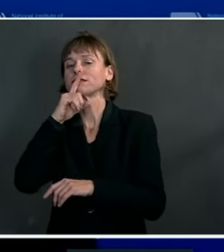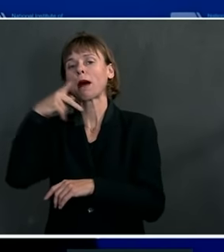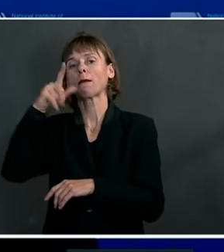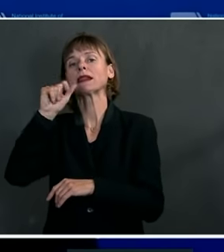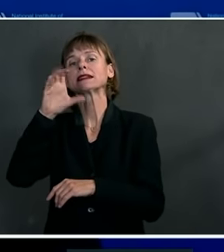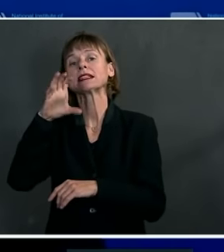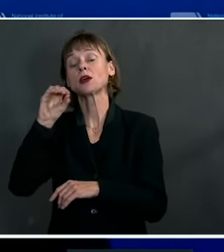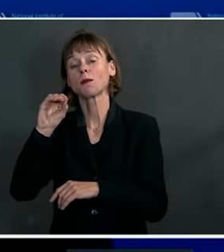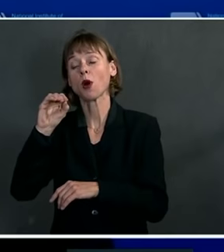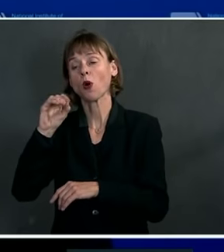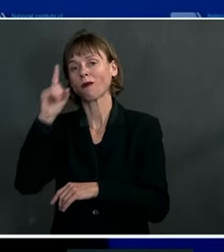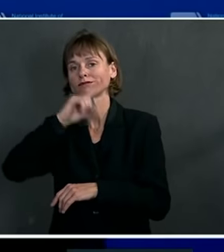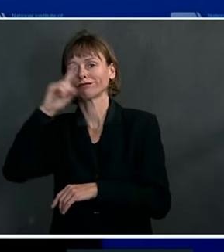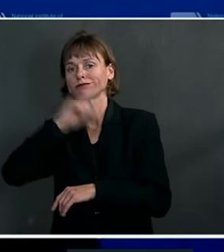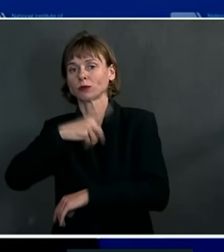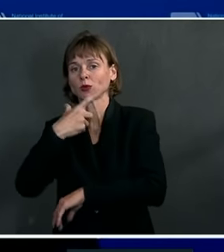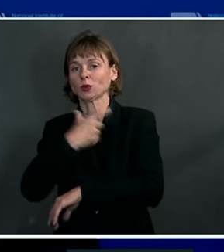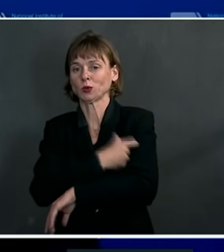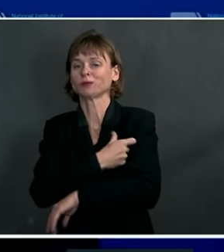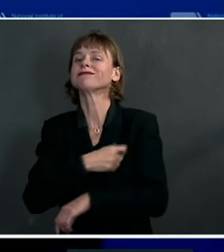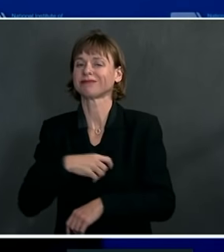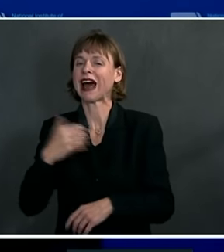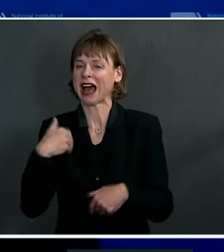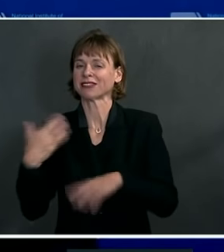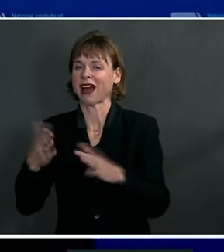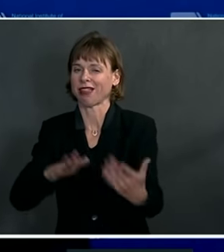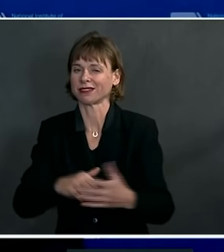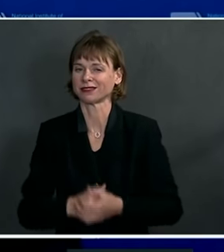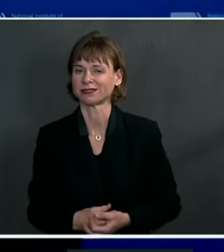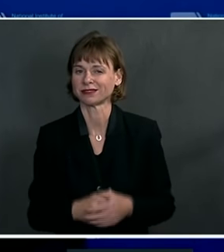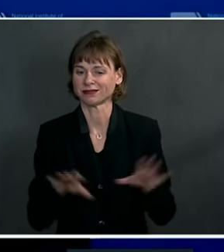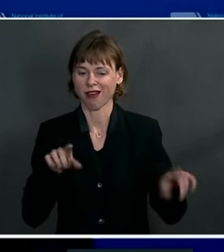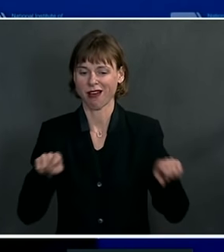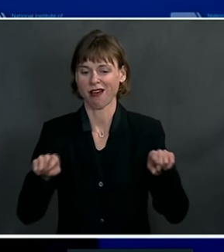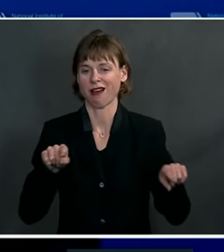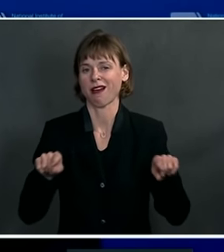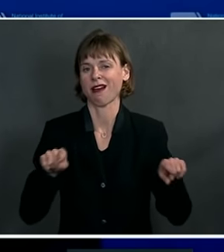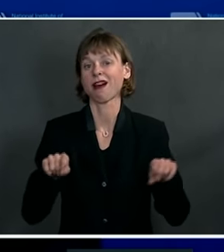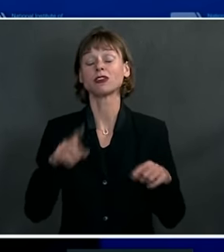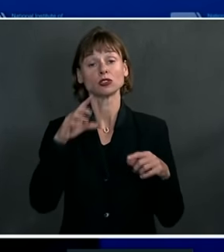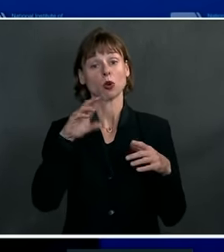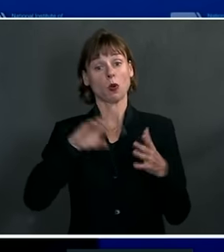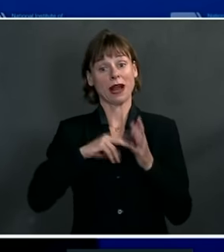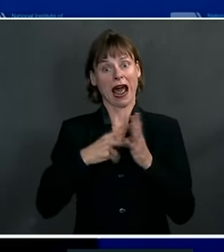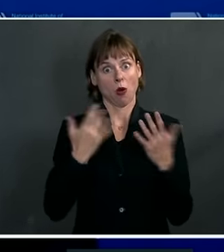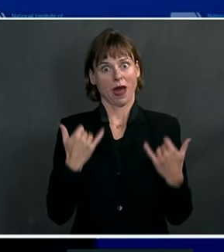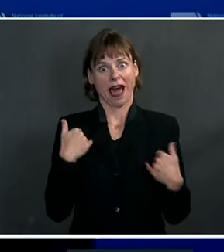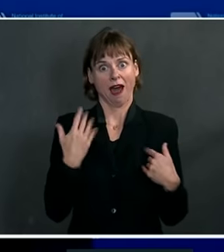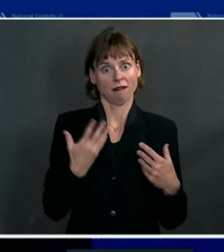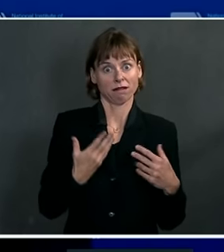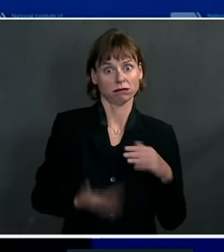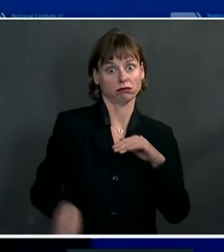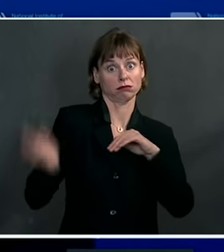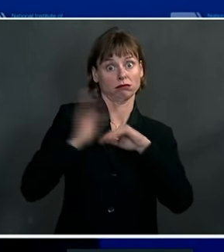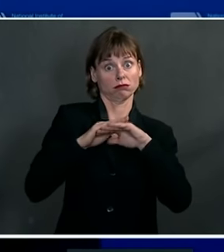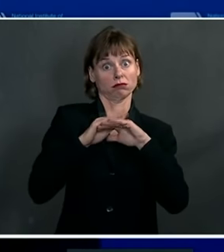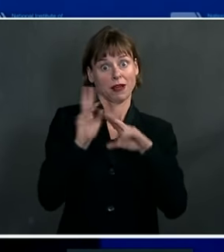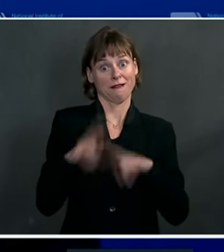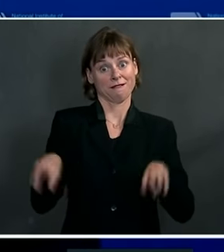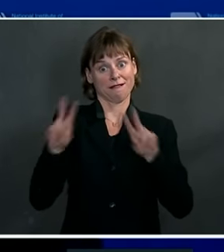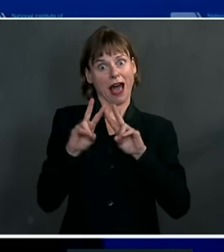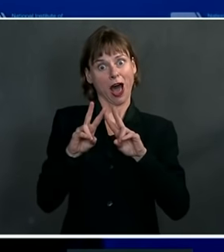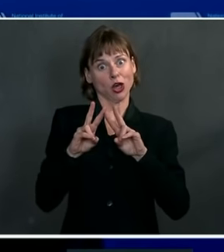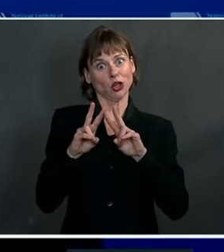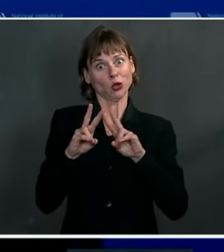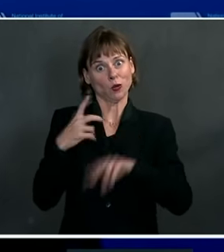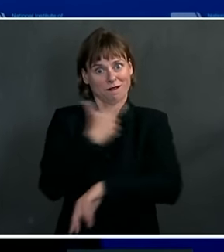So this really tells us that we have now a value-added additional vaccine candidate that